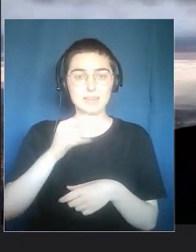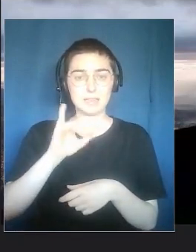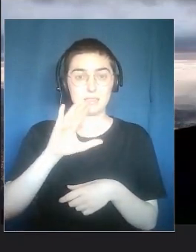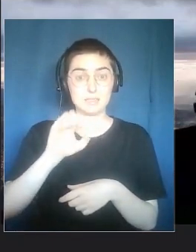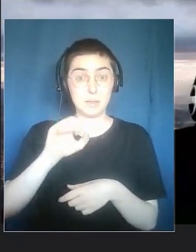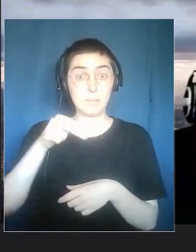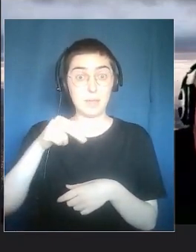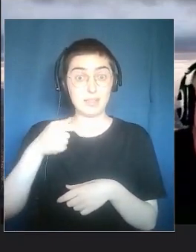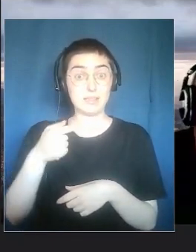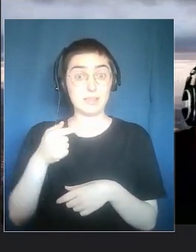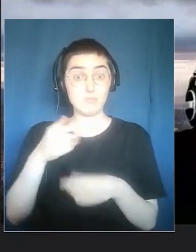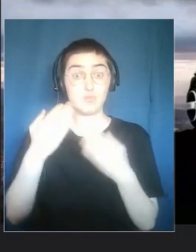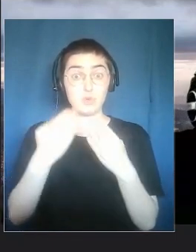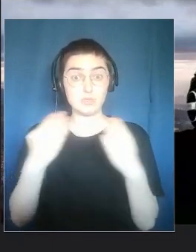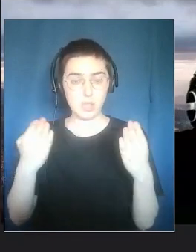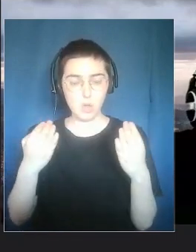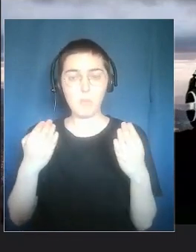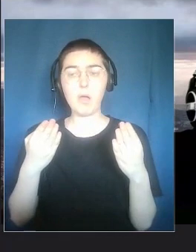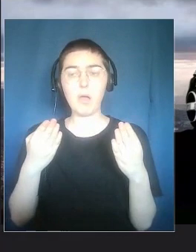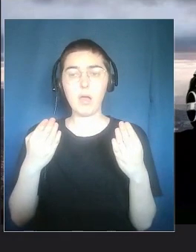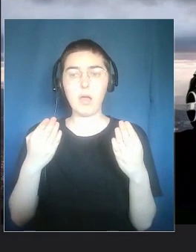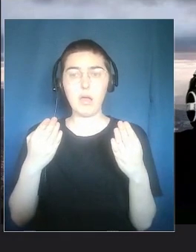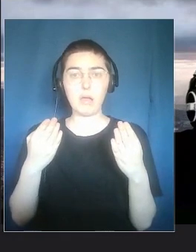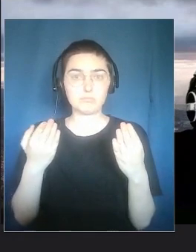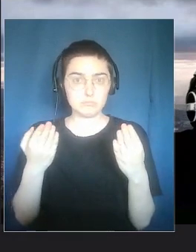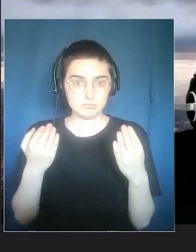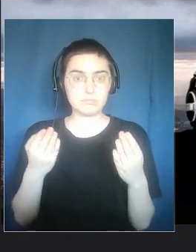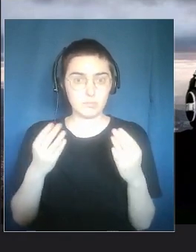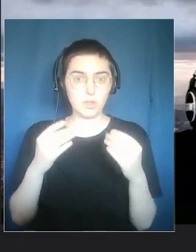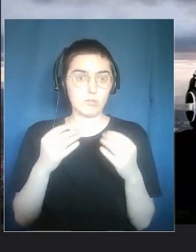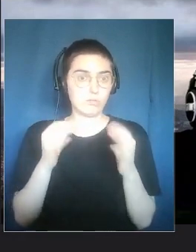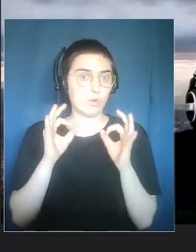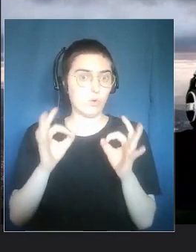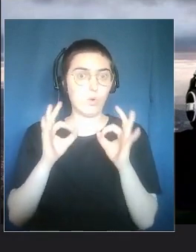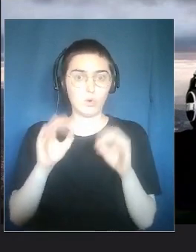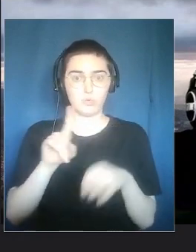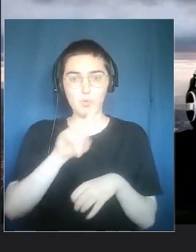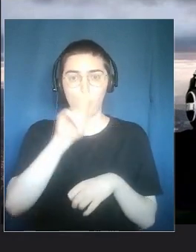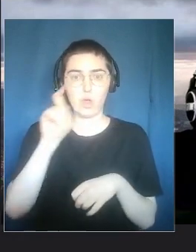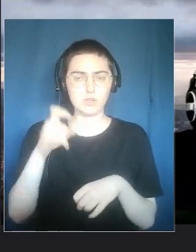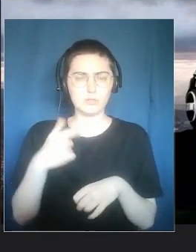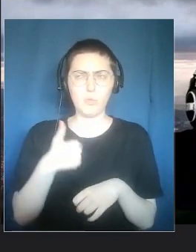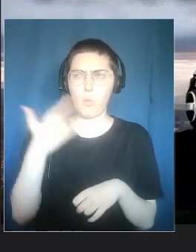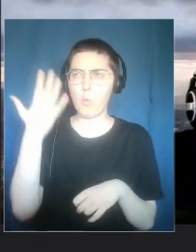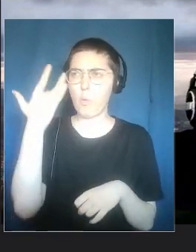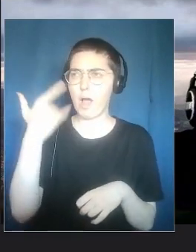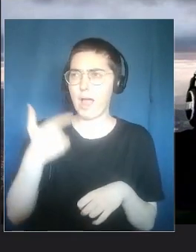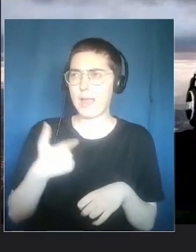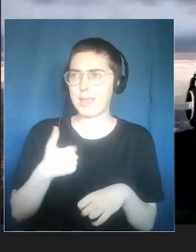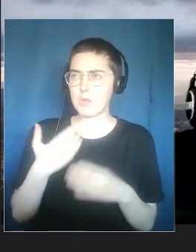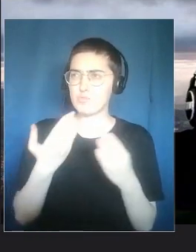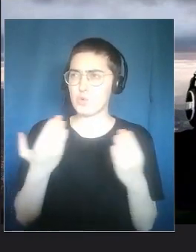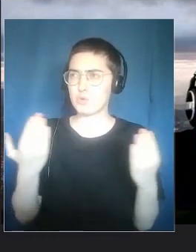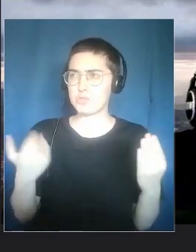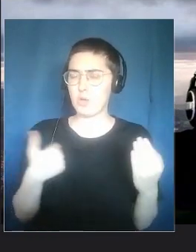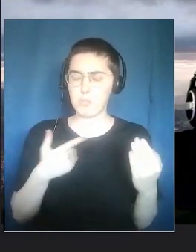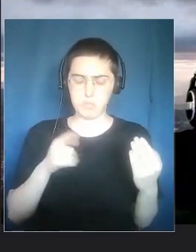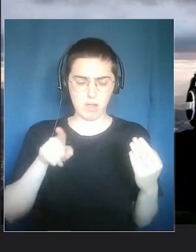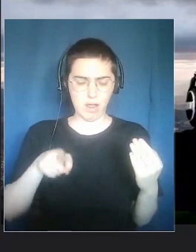why should I be participative, so we can ask this question to museums themselves.